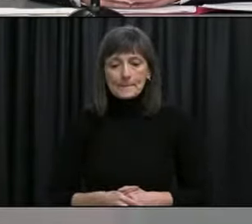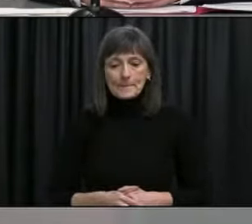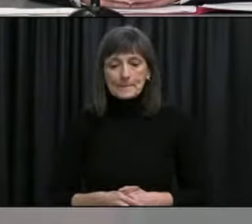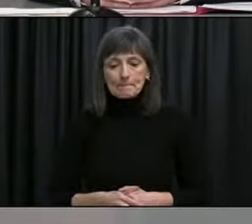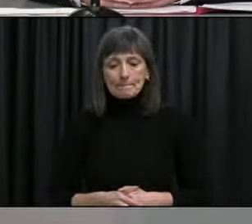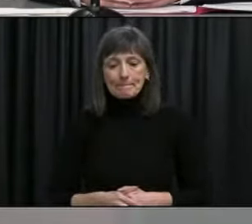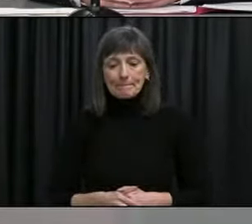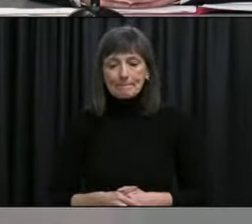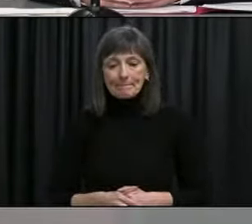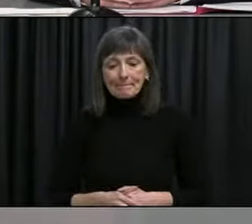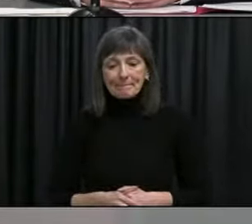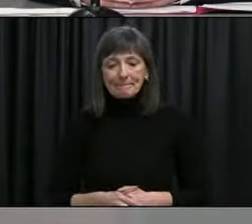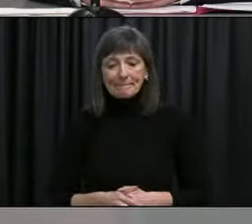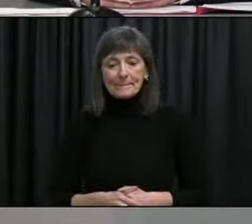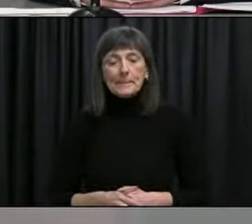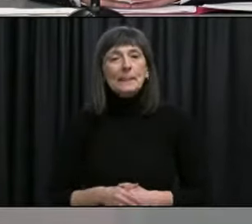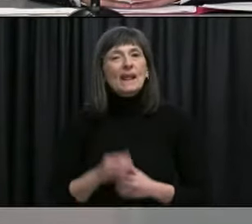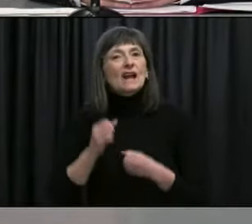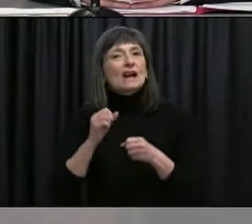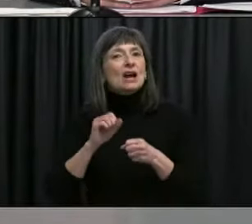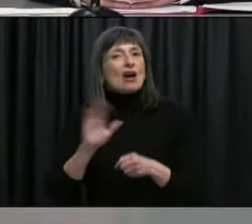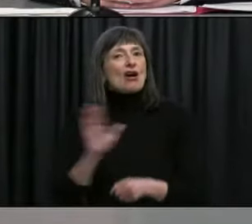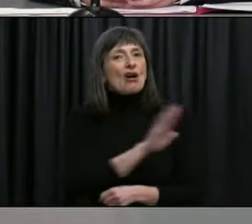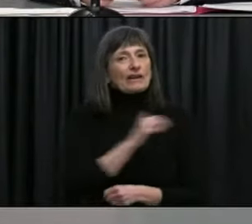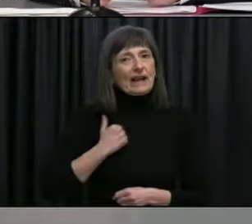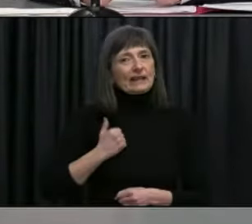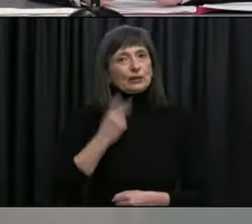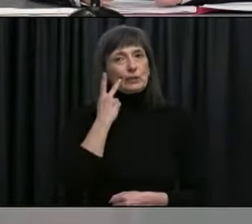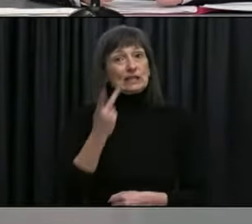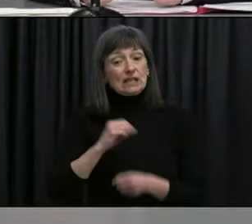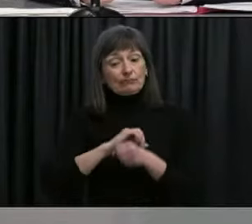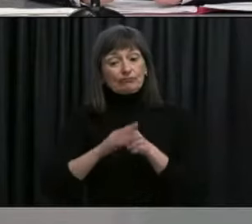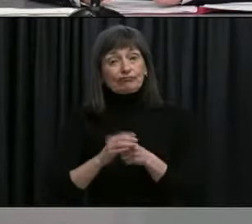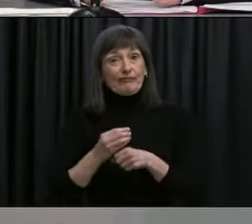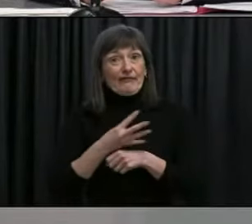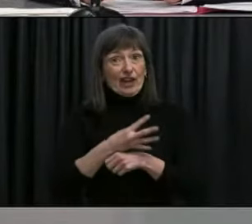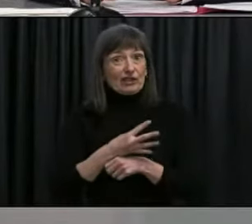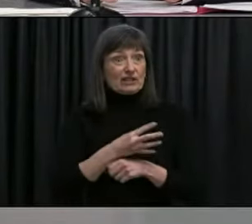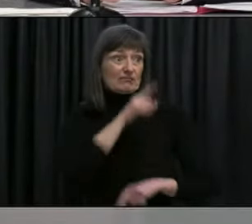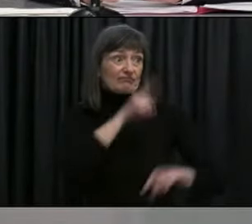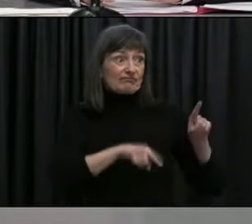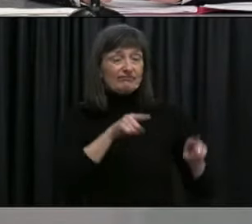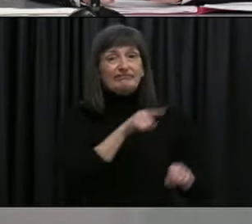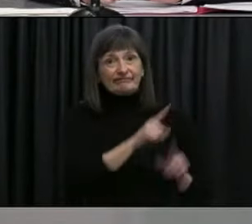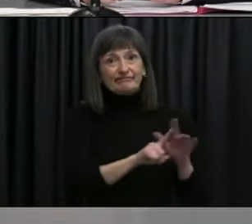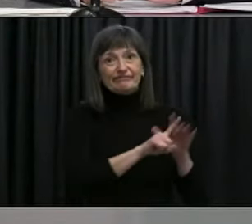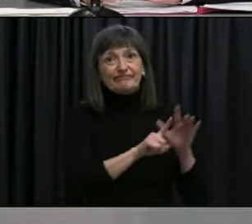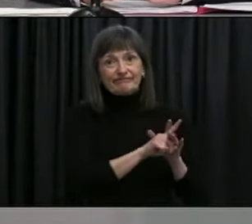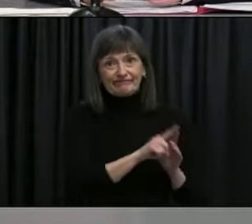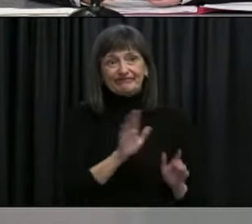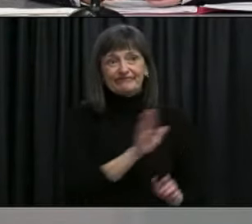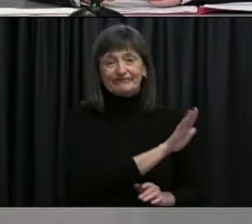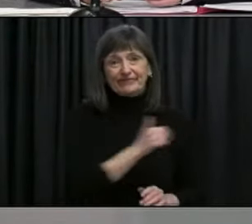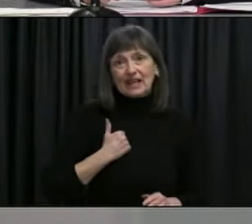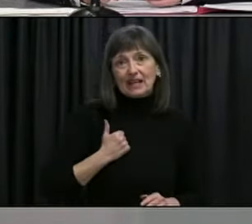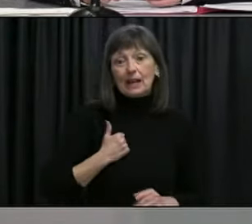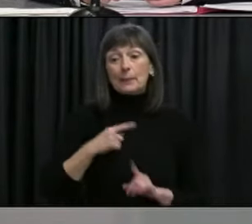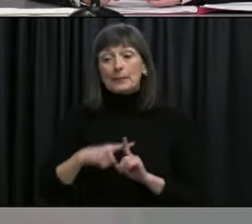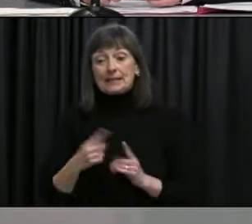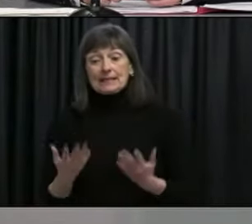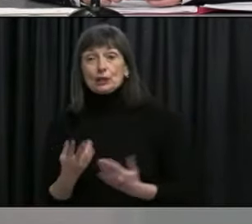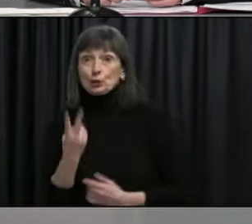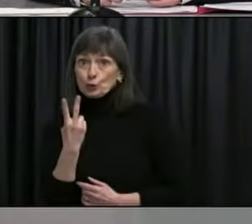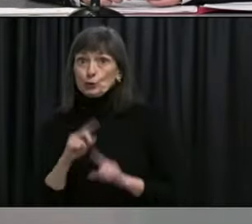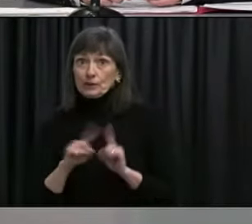of variant cases being seen across the country and the fact that we have now seen two variant types in this province um are we considering more asymptomatic